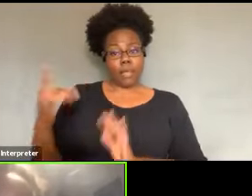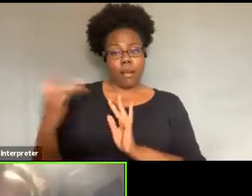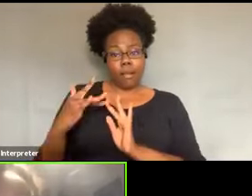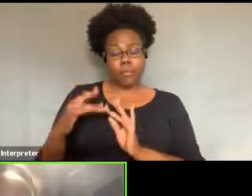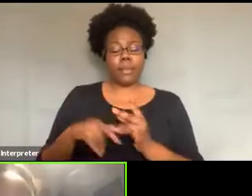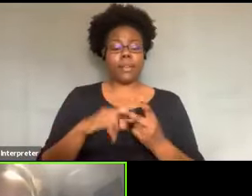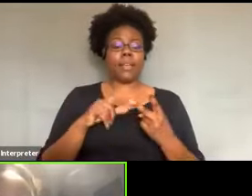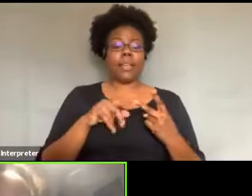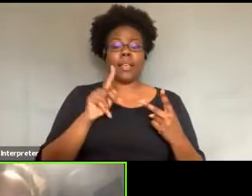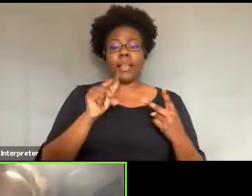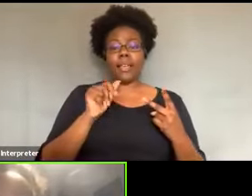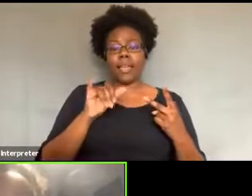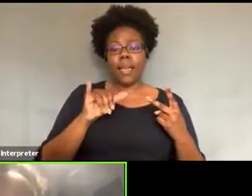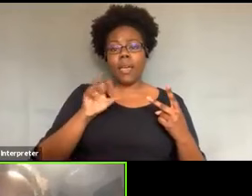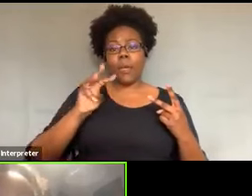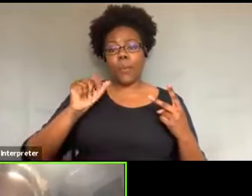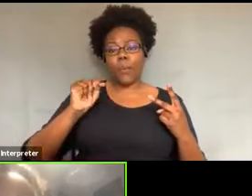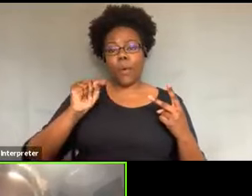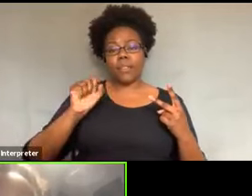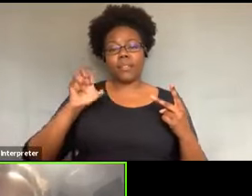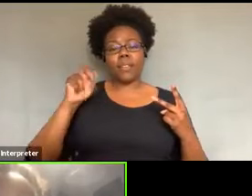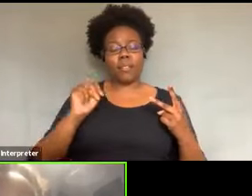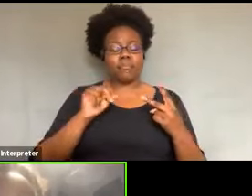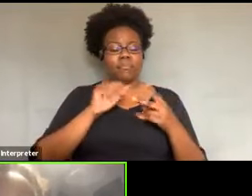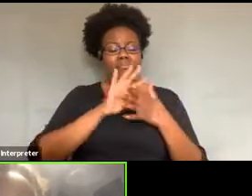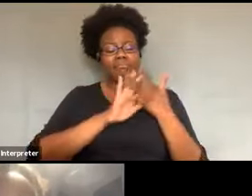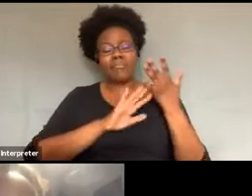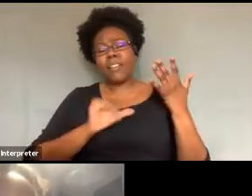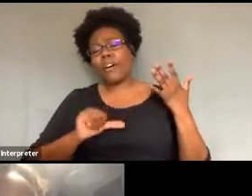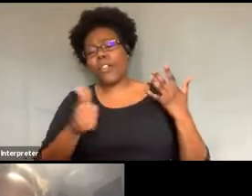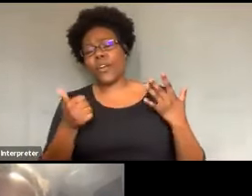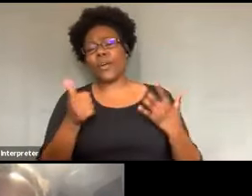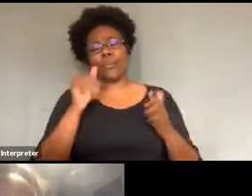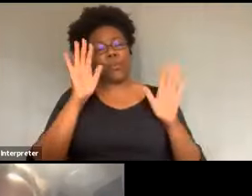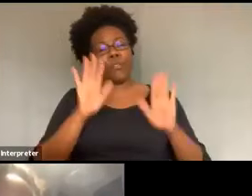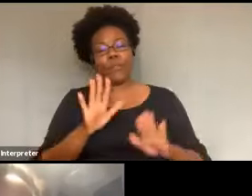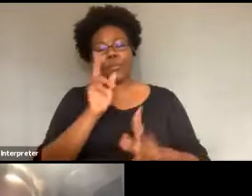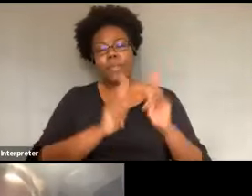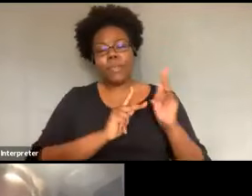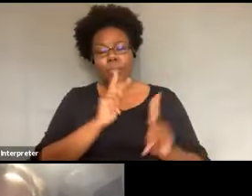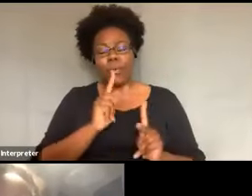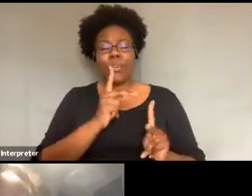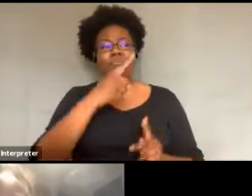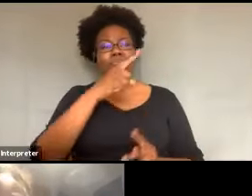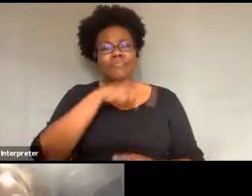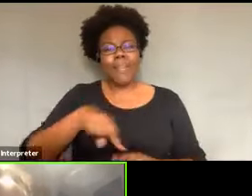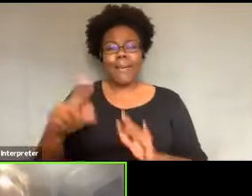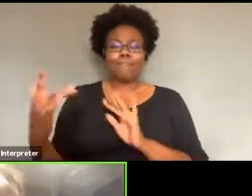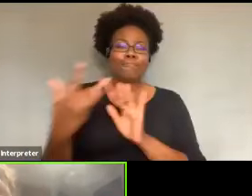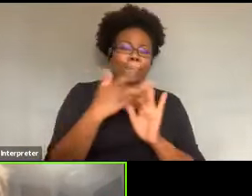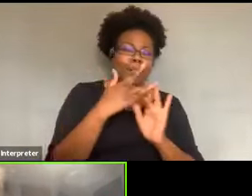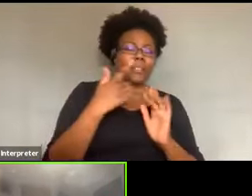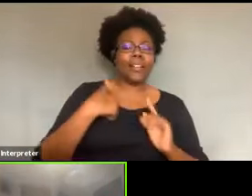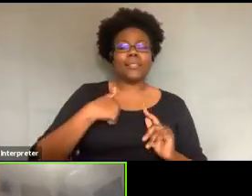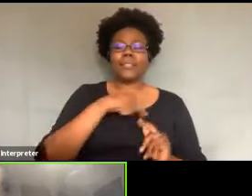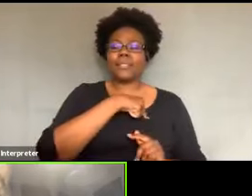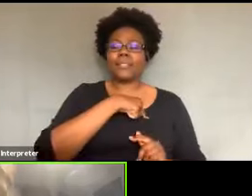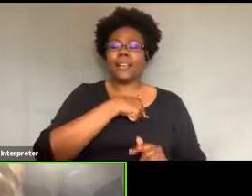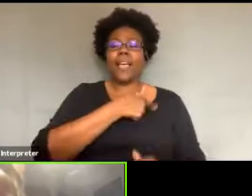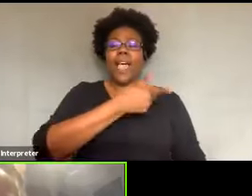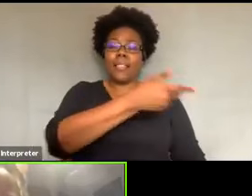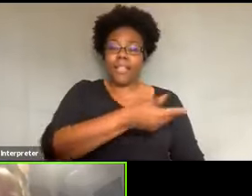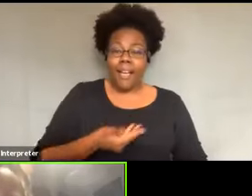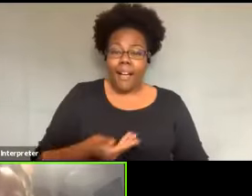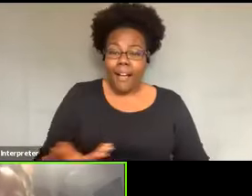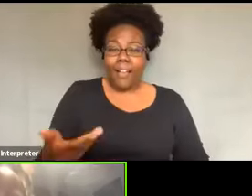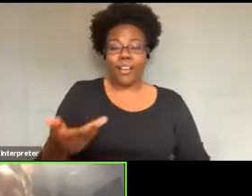just some other wonderful people, uh, to come in and, you know, we were hired through that CETA, through the